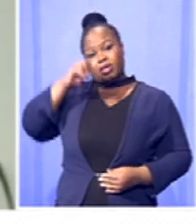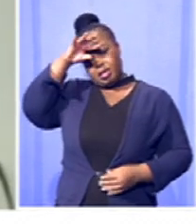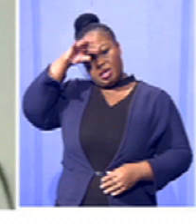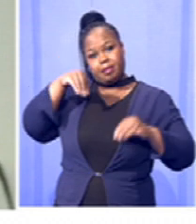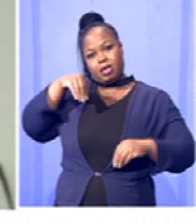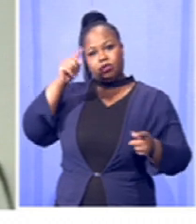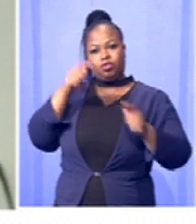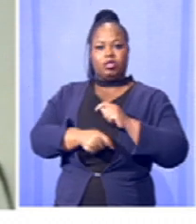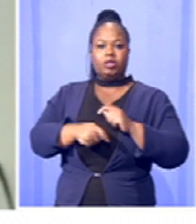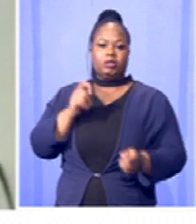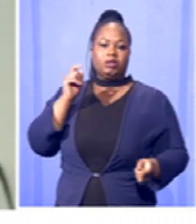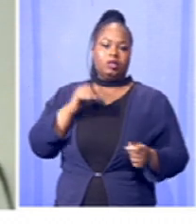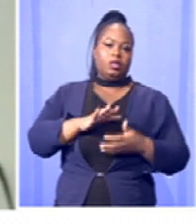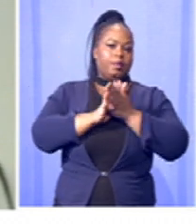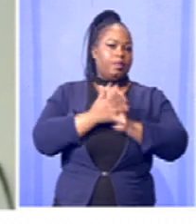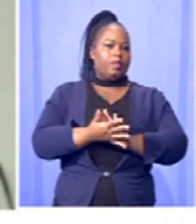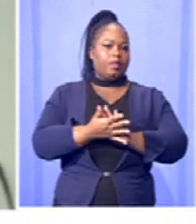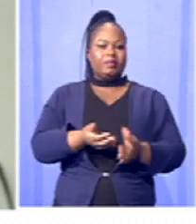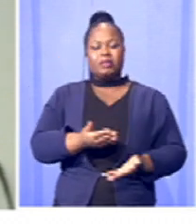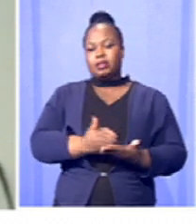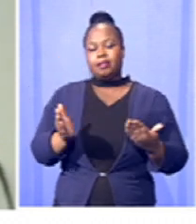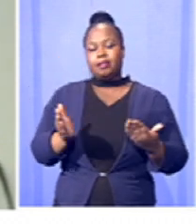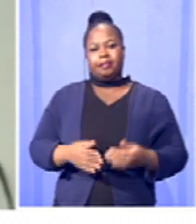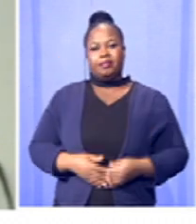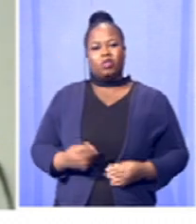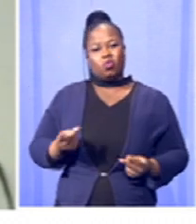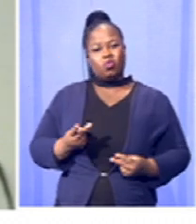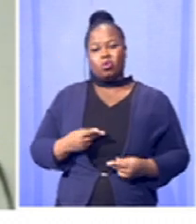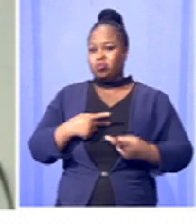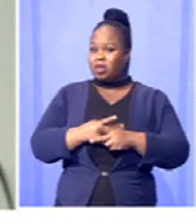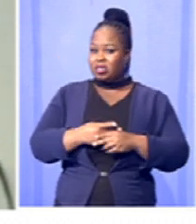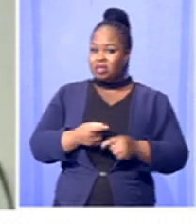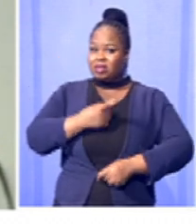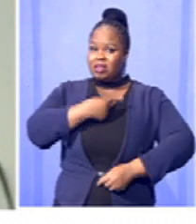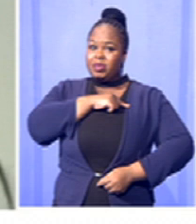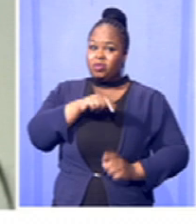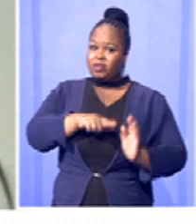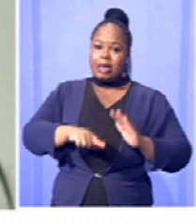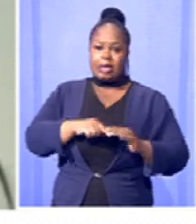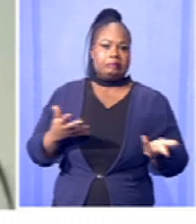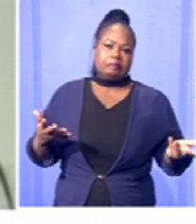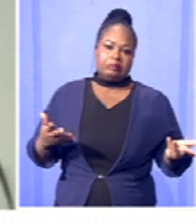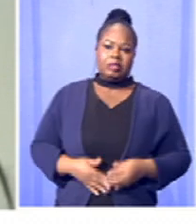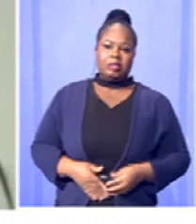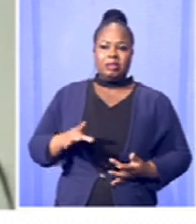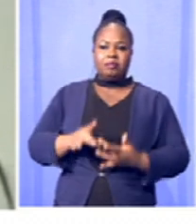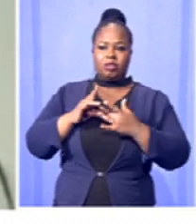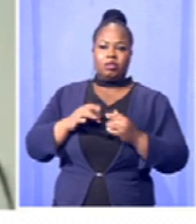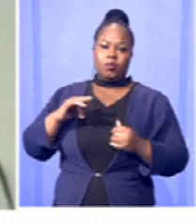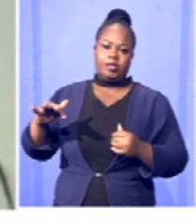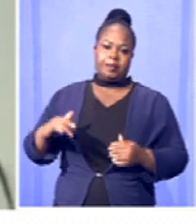changed and disrupted and in parts even destroyed the productive capacity of the land and especially the water.